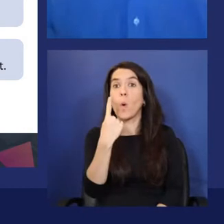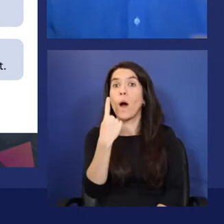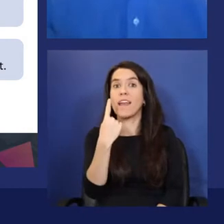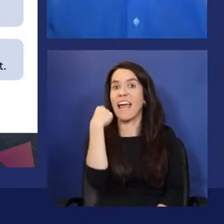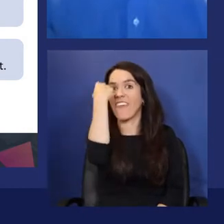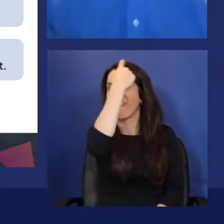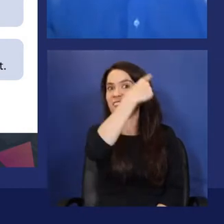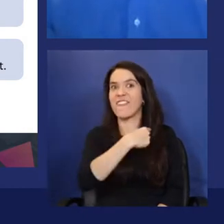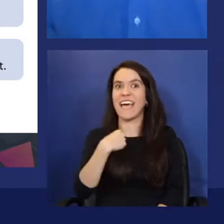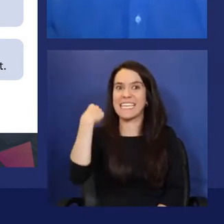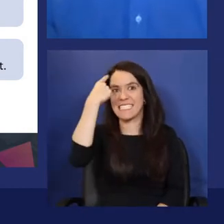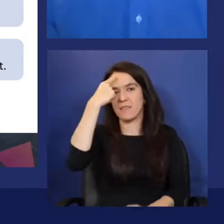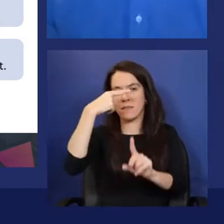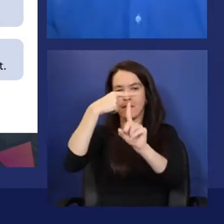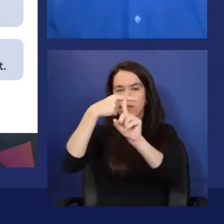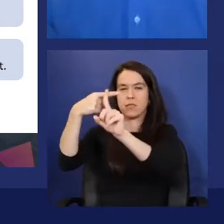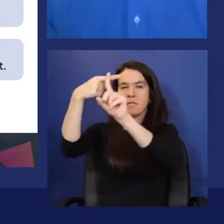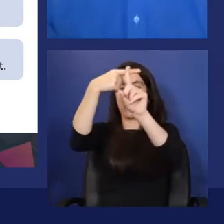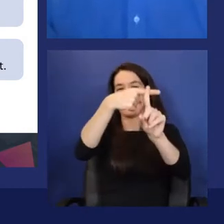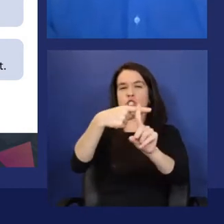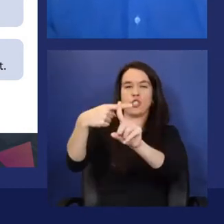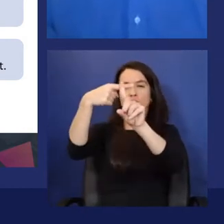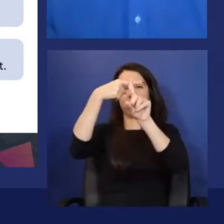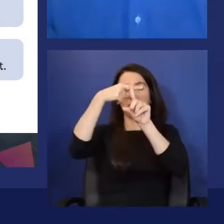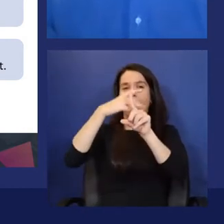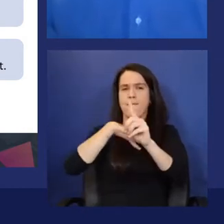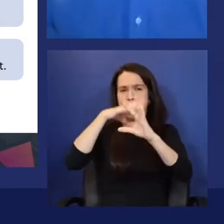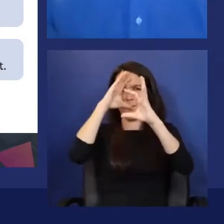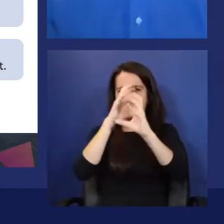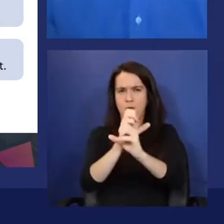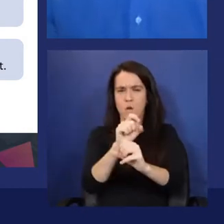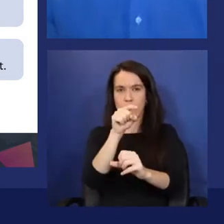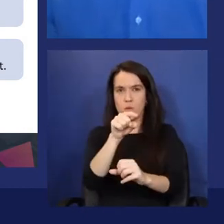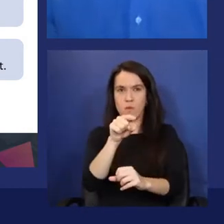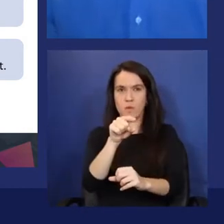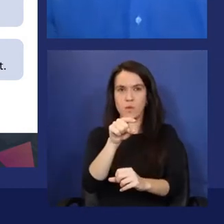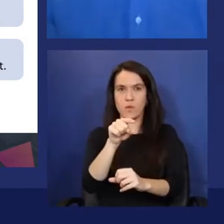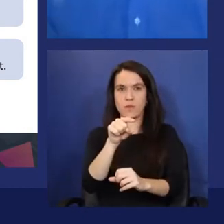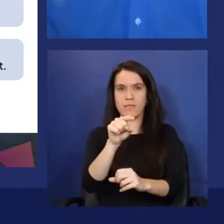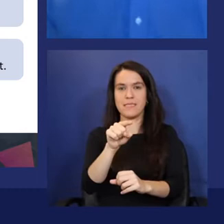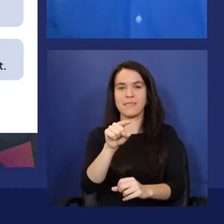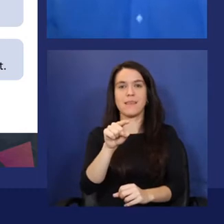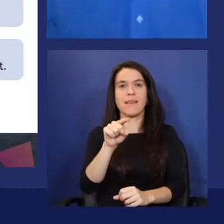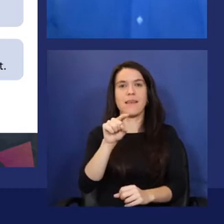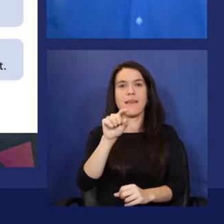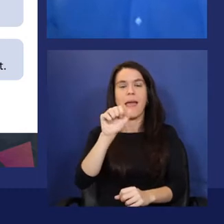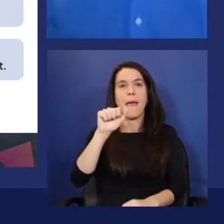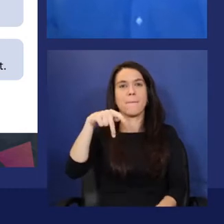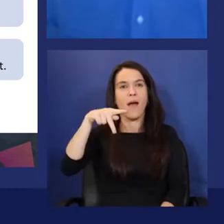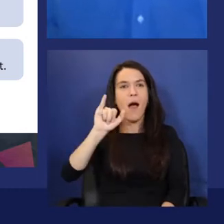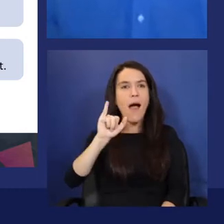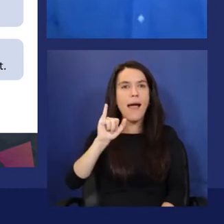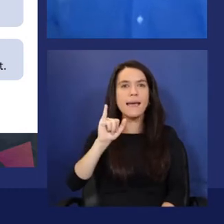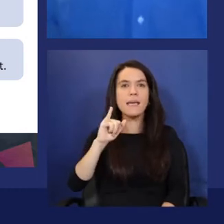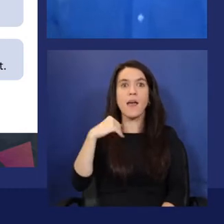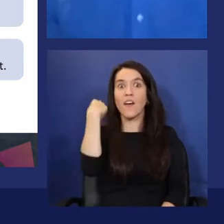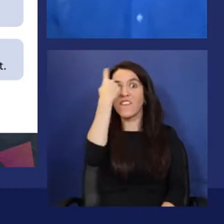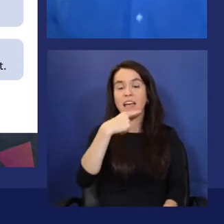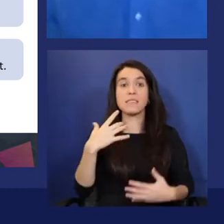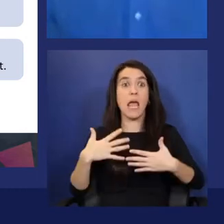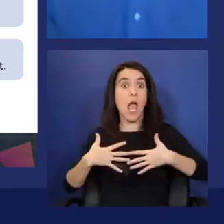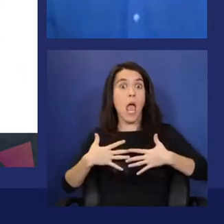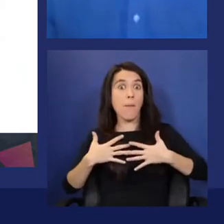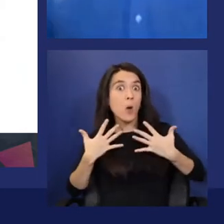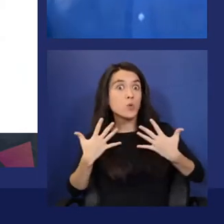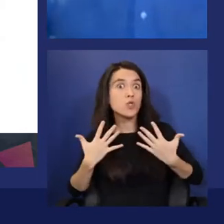focus a bit today. It's an API to detect and identify people, emotions, and attributes.